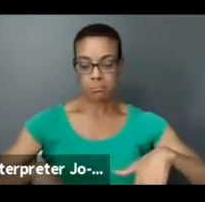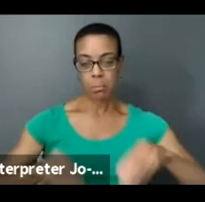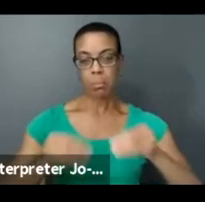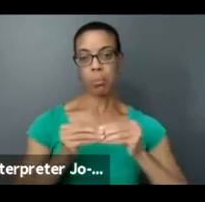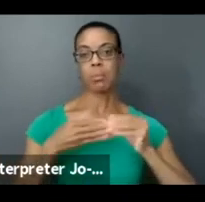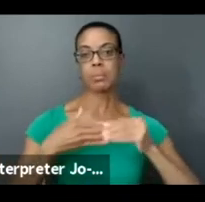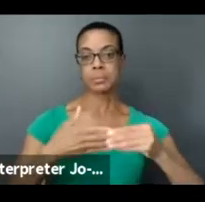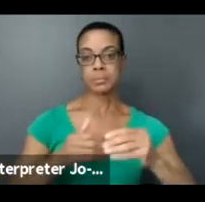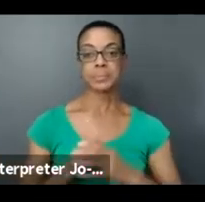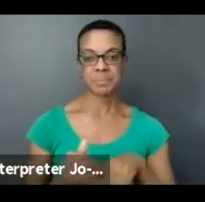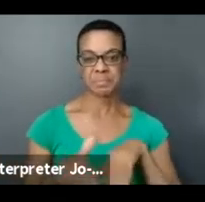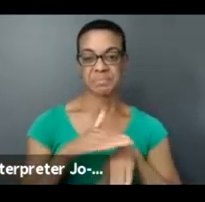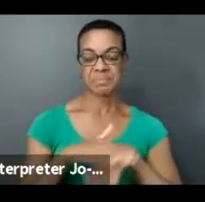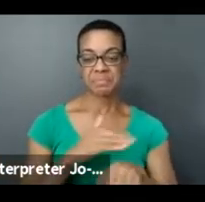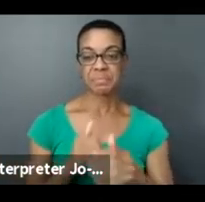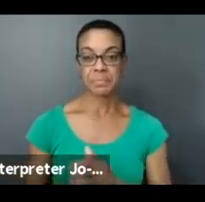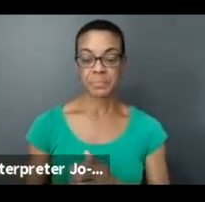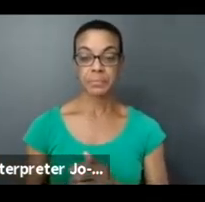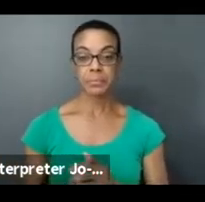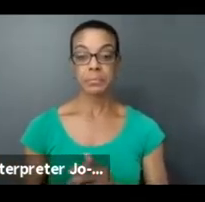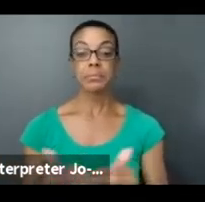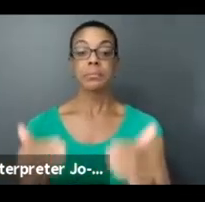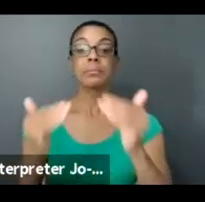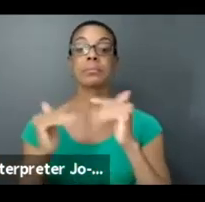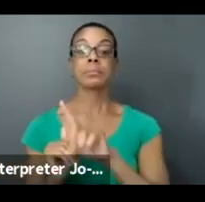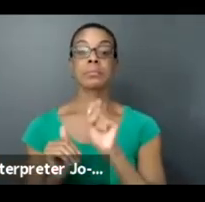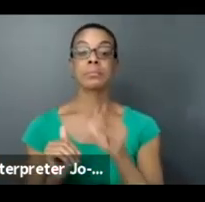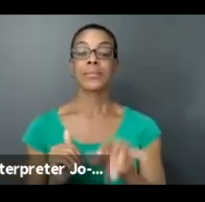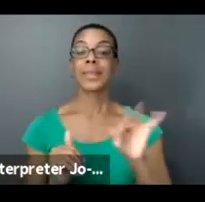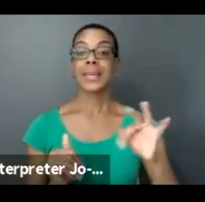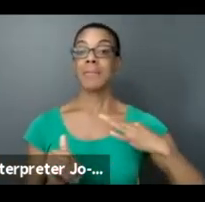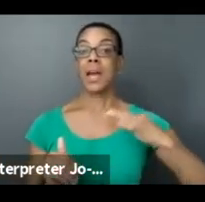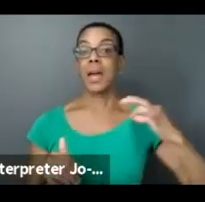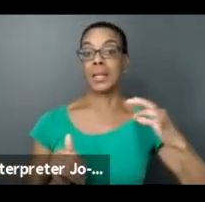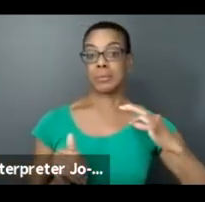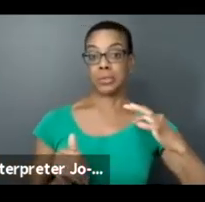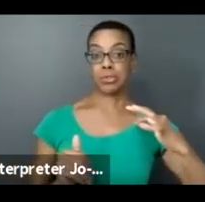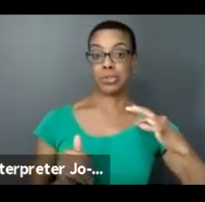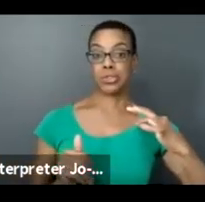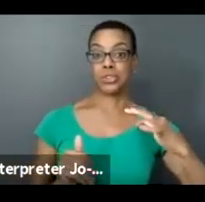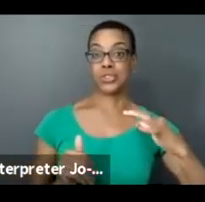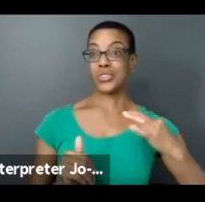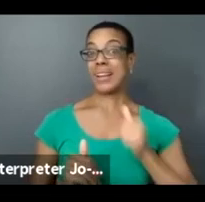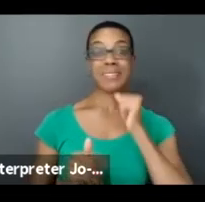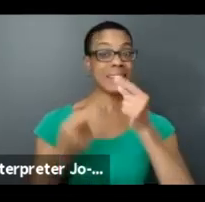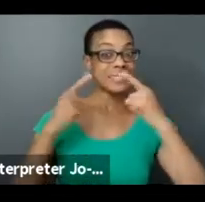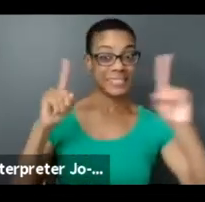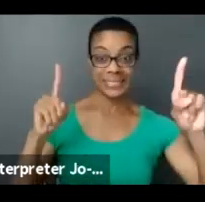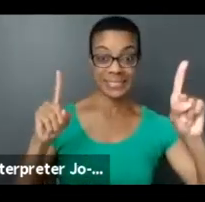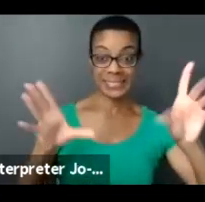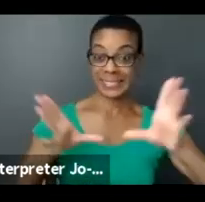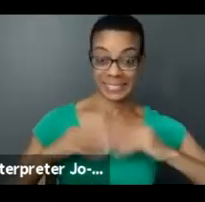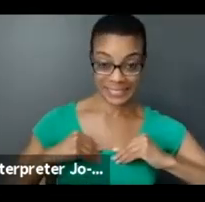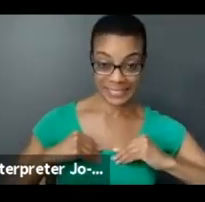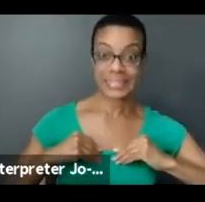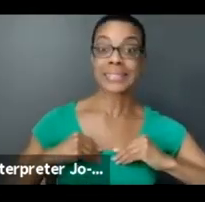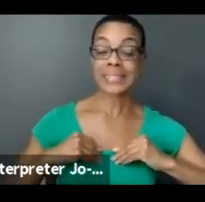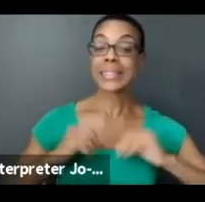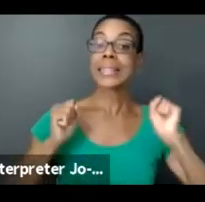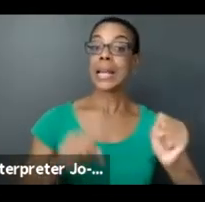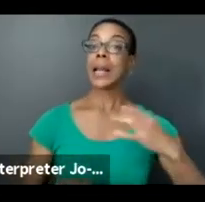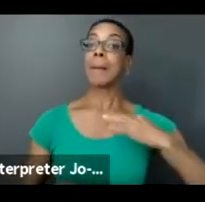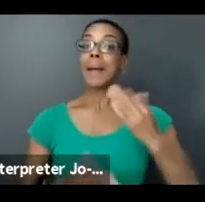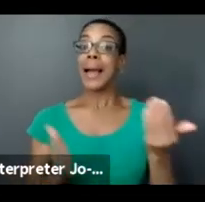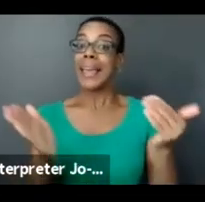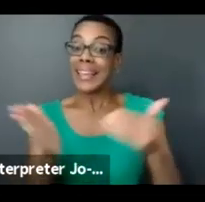So another question, if an applicant is unsuccessful early in the year, can they reapply with the same project later